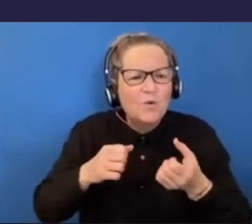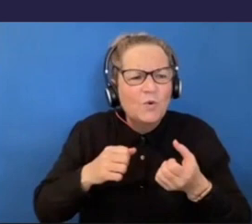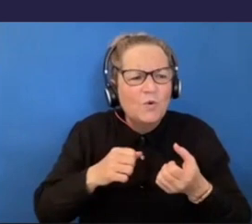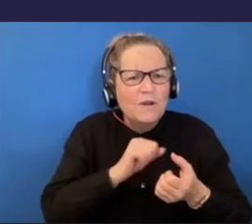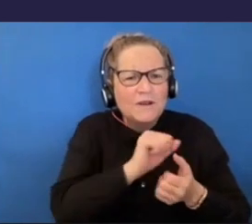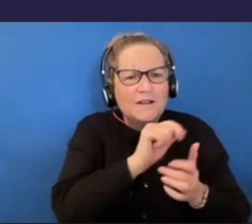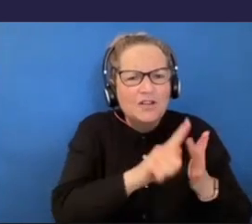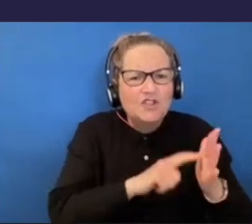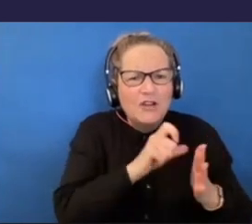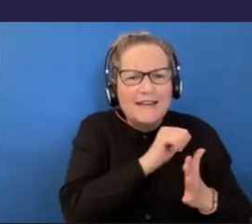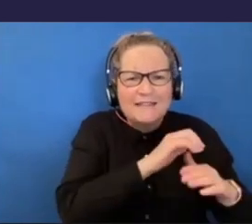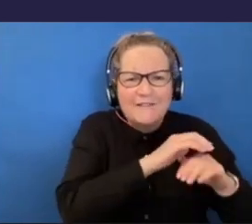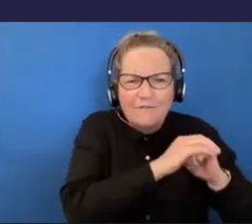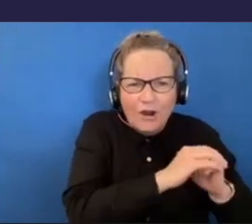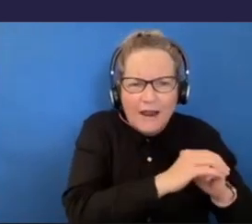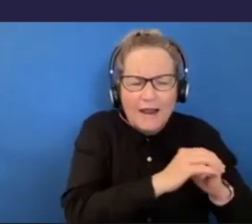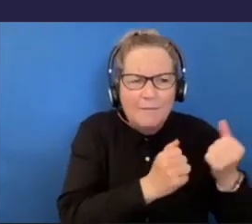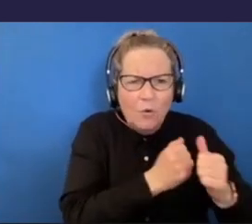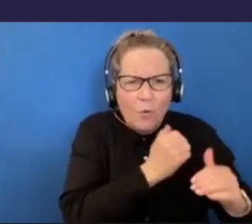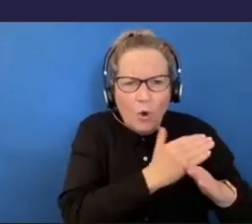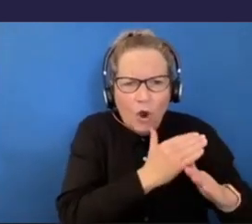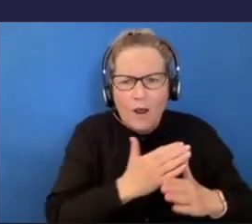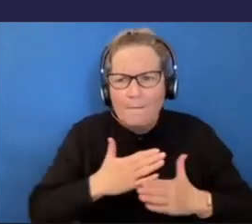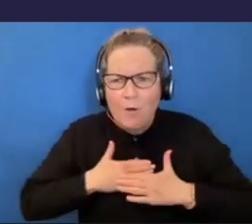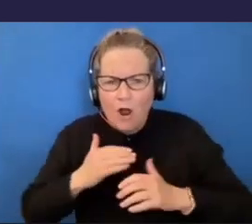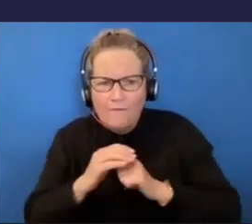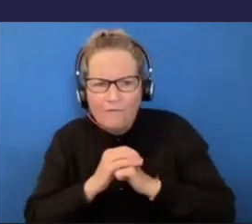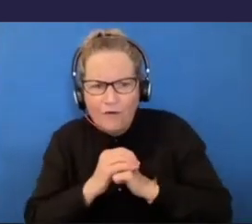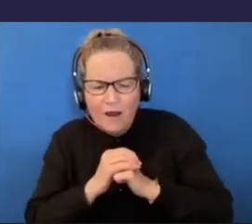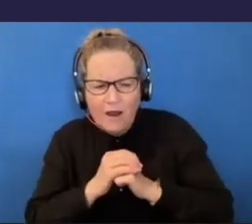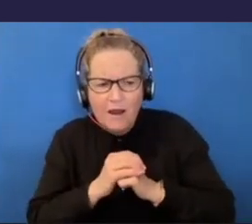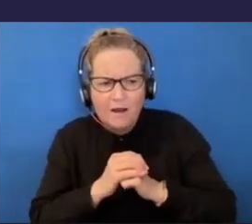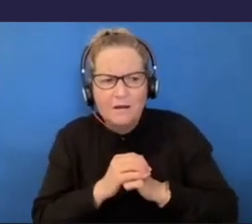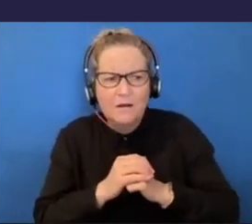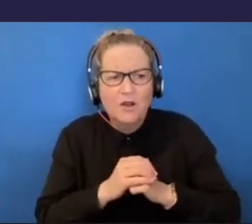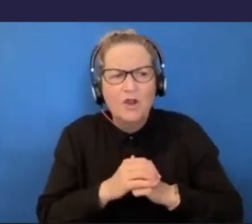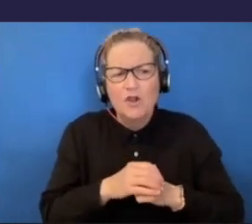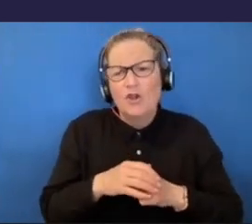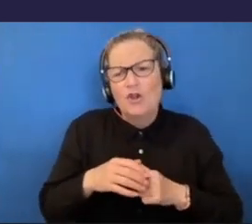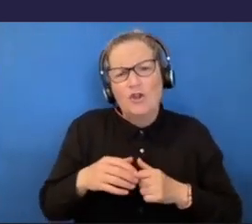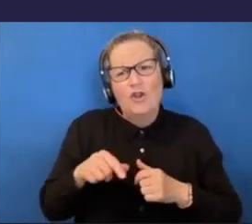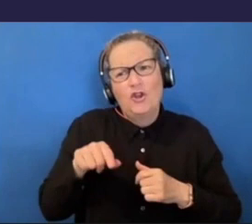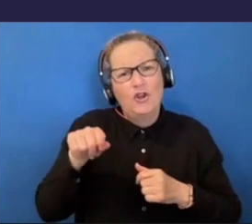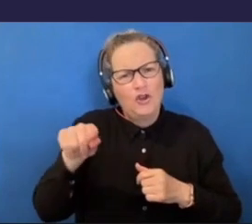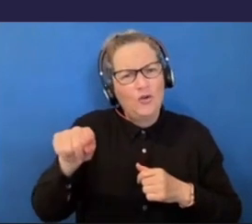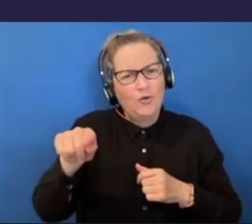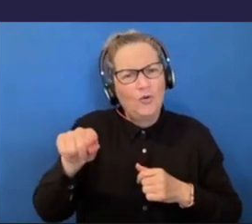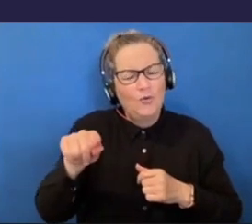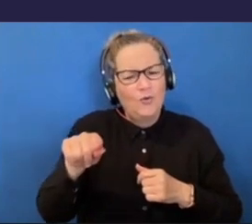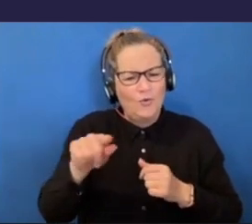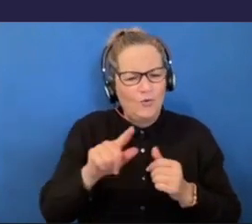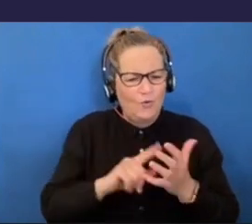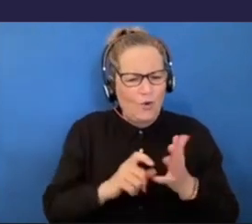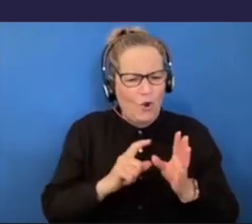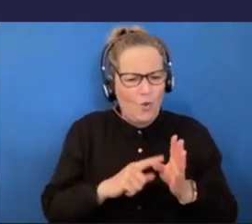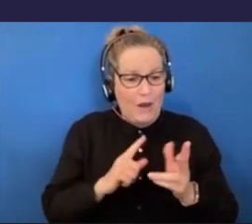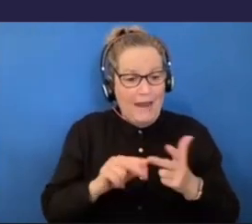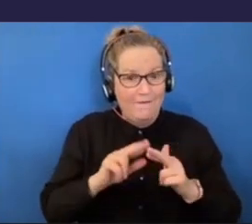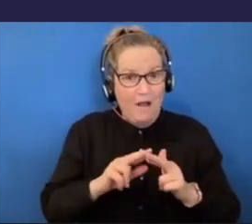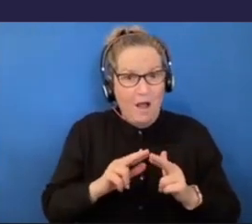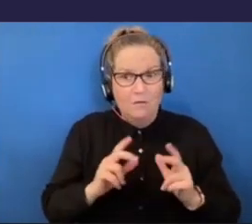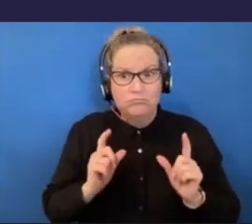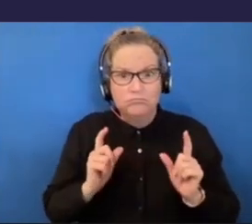and being my friend. So, I feel like you, um, you would have curbed my, if I did have any